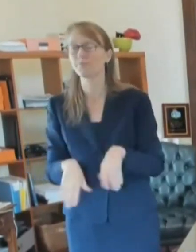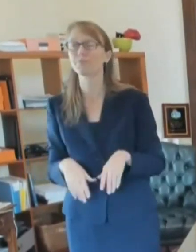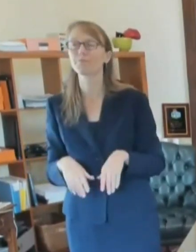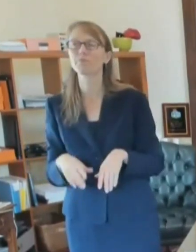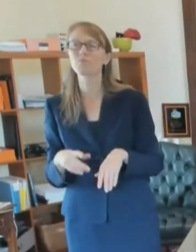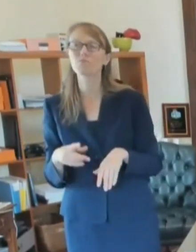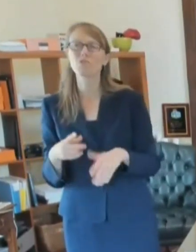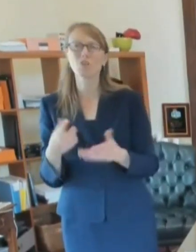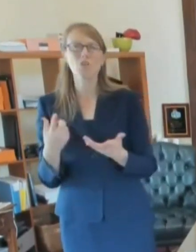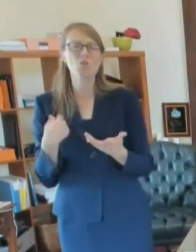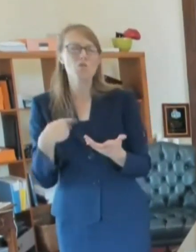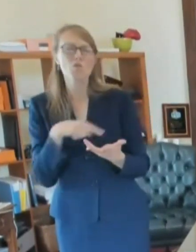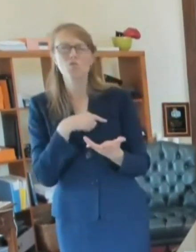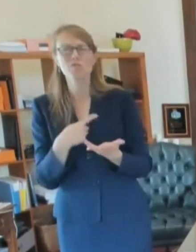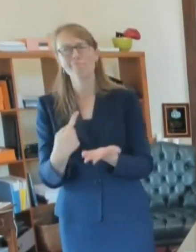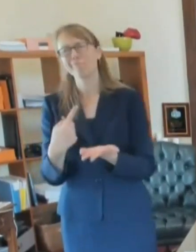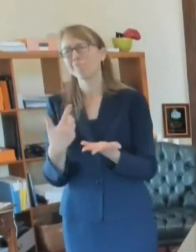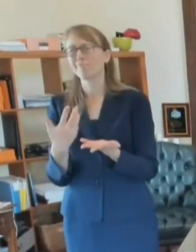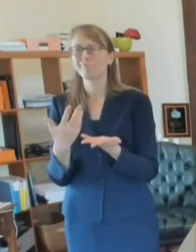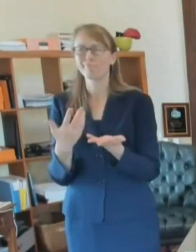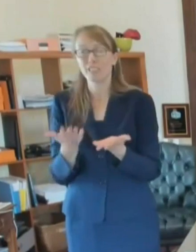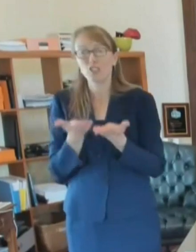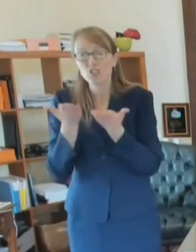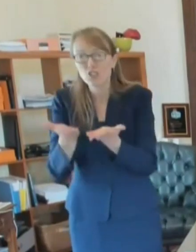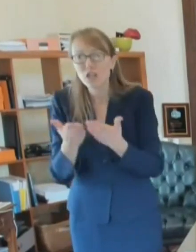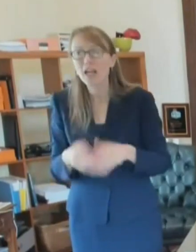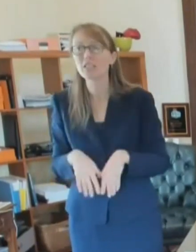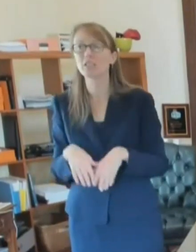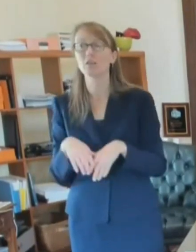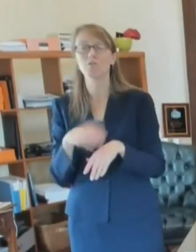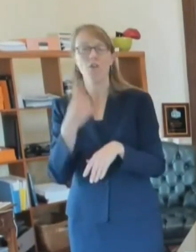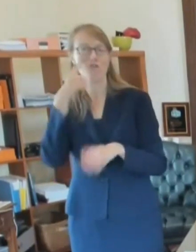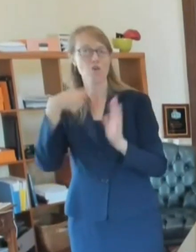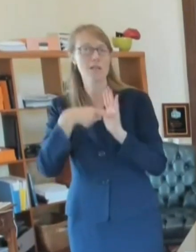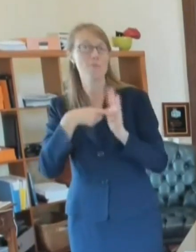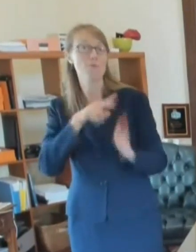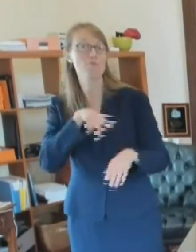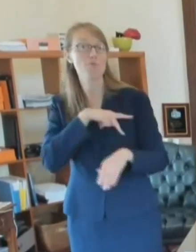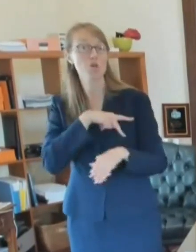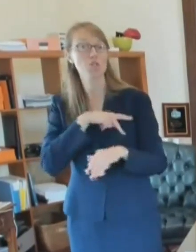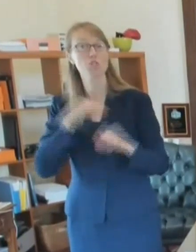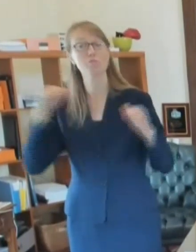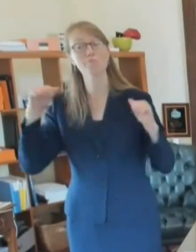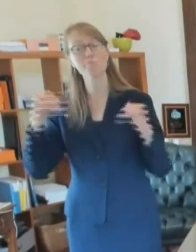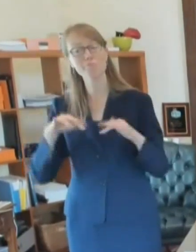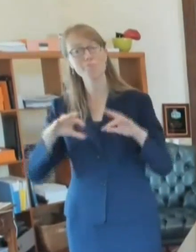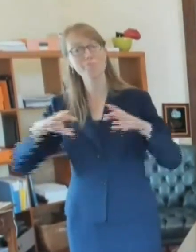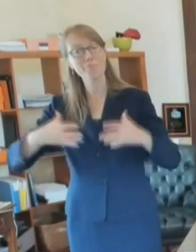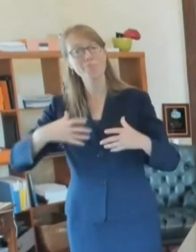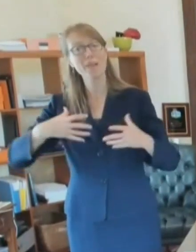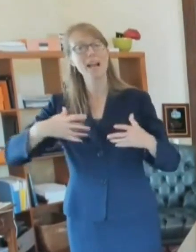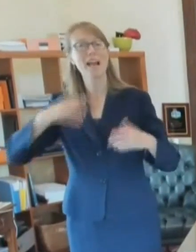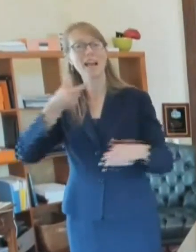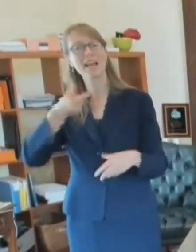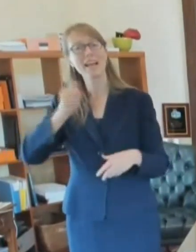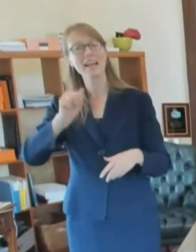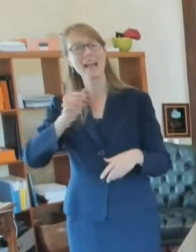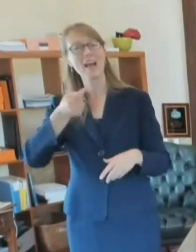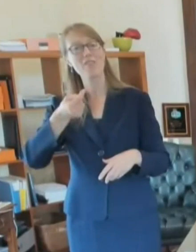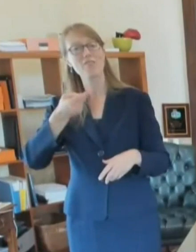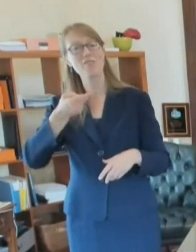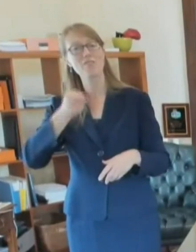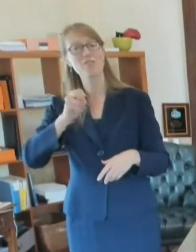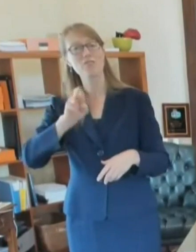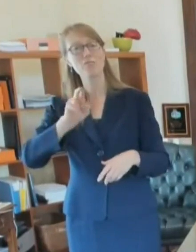maybe a barbecue in your backyard, it's a birthday party, it's meeting up with people in the